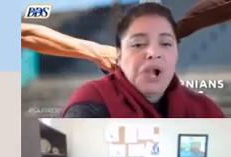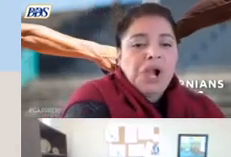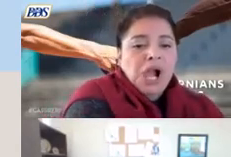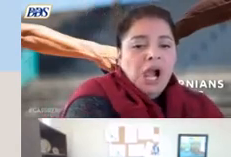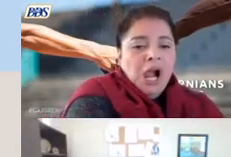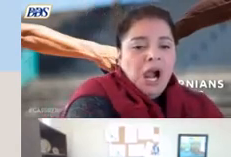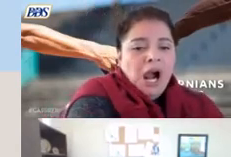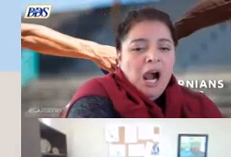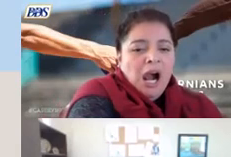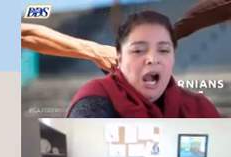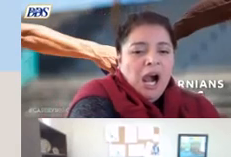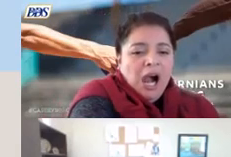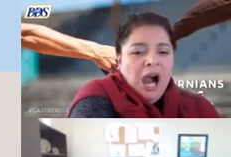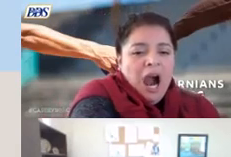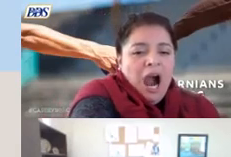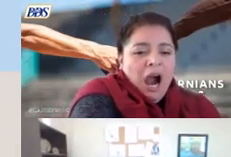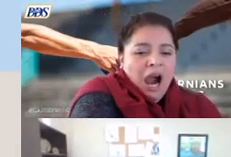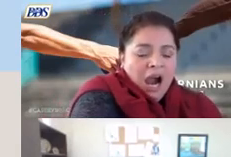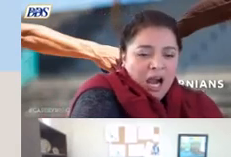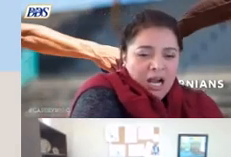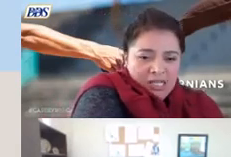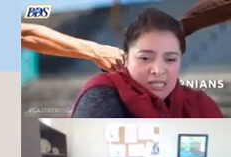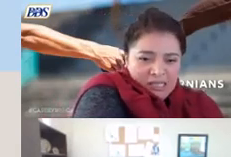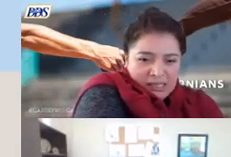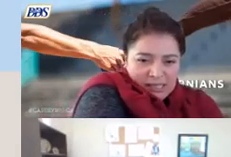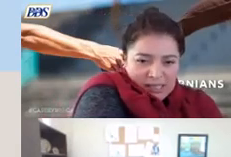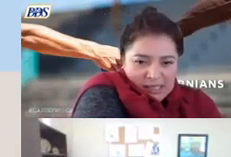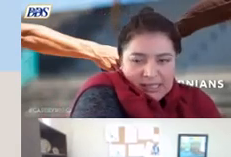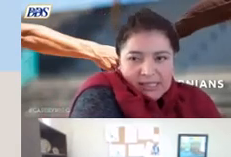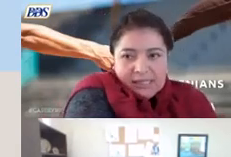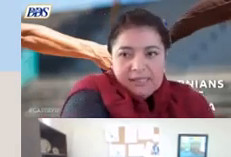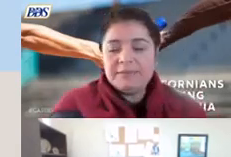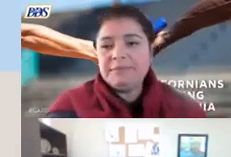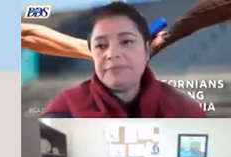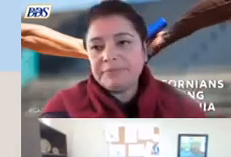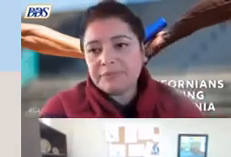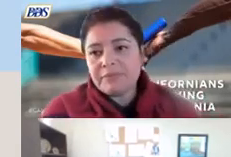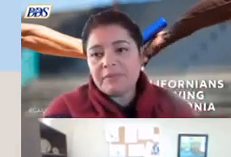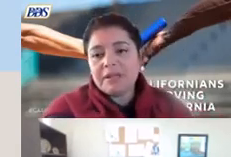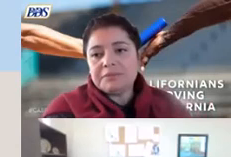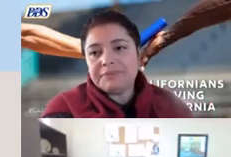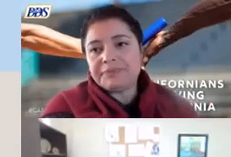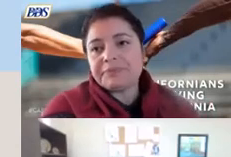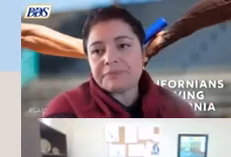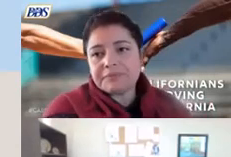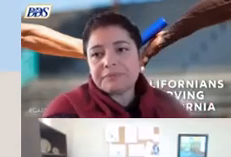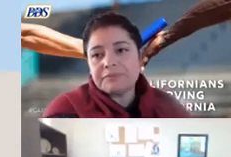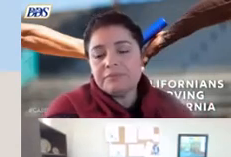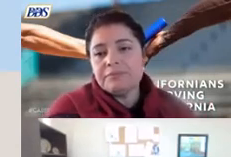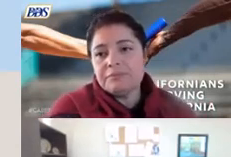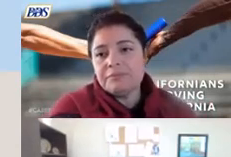that i've ever seen is developing a plan that looks at choosing where someone wants to live uh